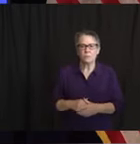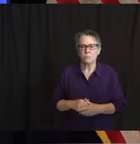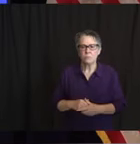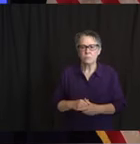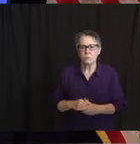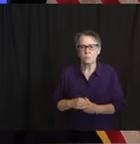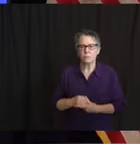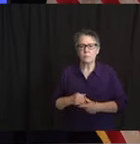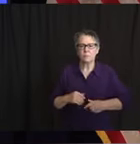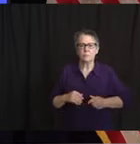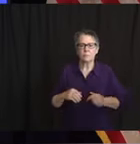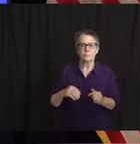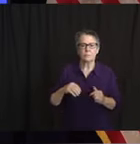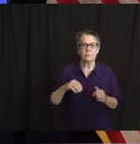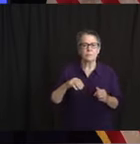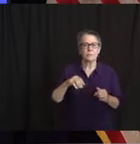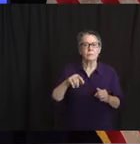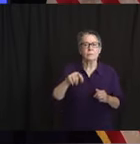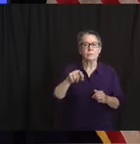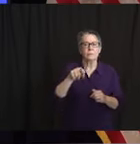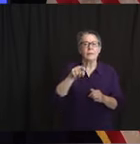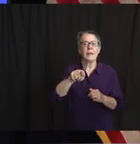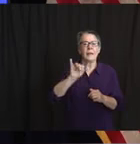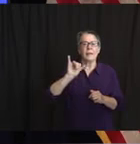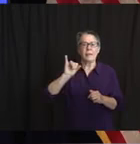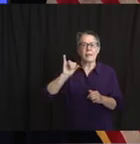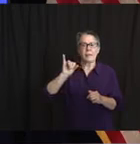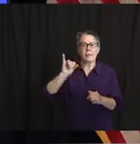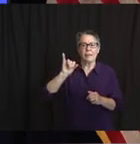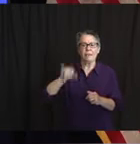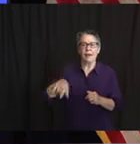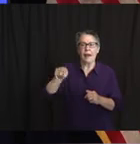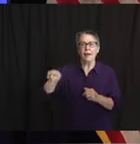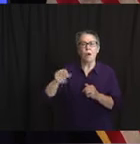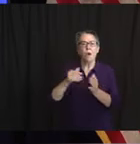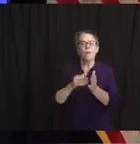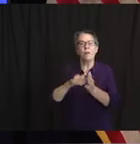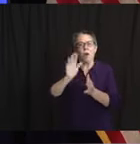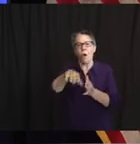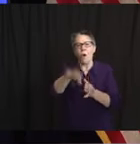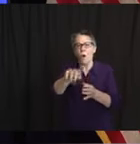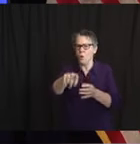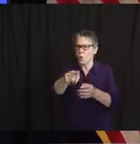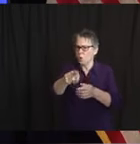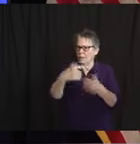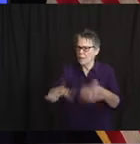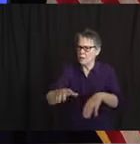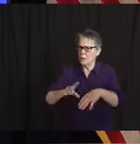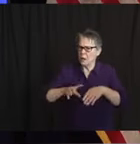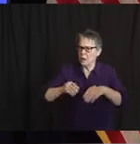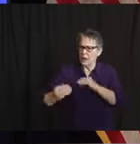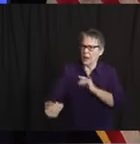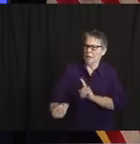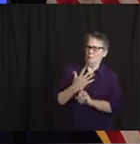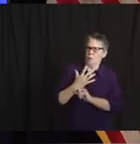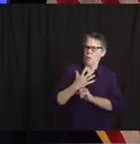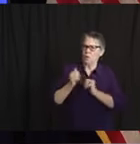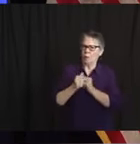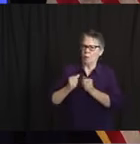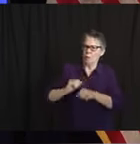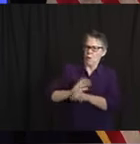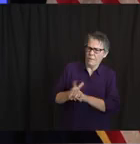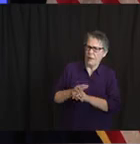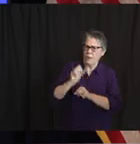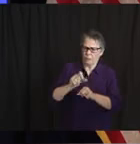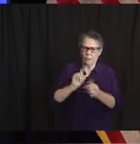recent. That's been over the last week. But again, prevalent. We're seeing that throughout the state, all 21 counties. Thank you, Jared. And again, a special